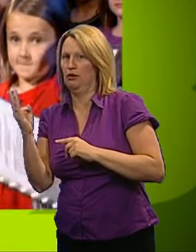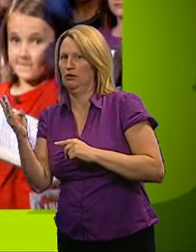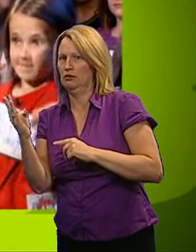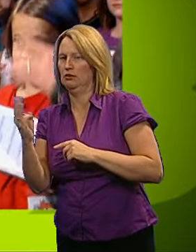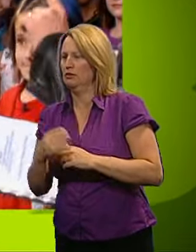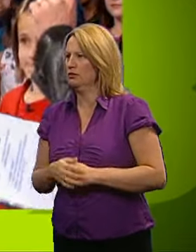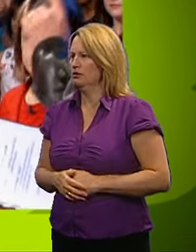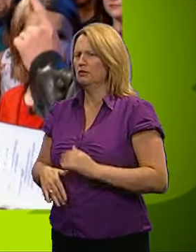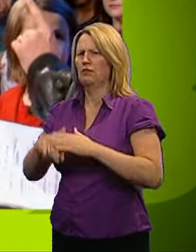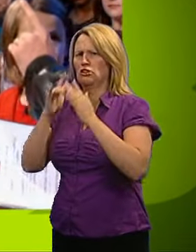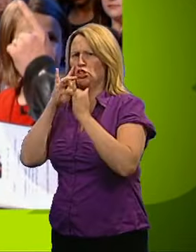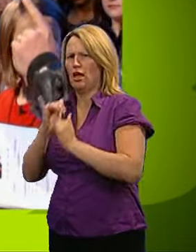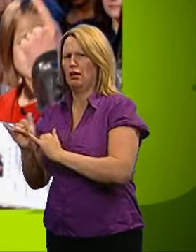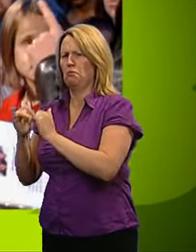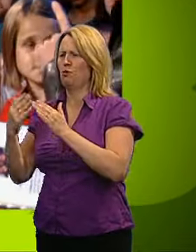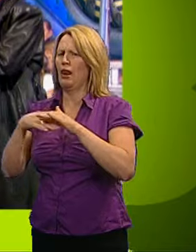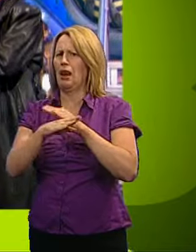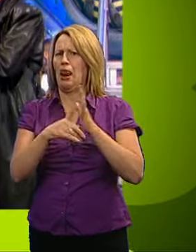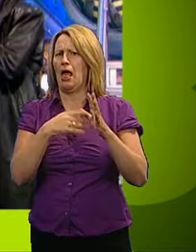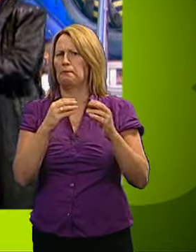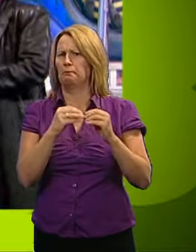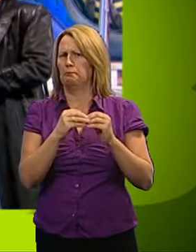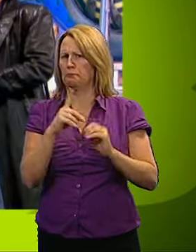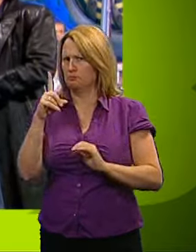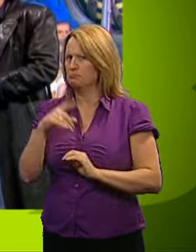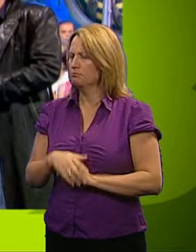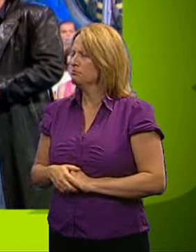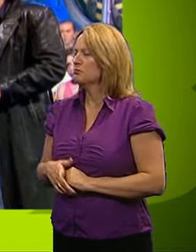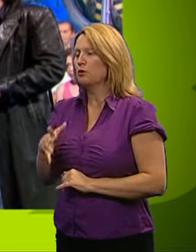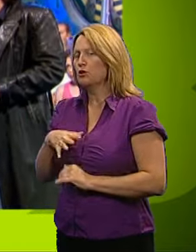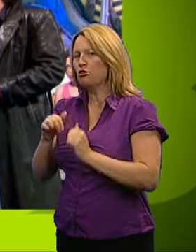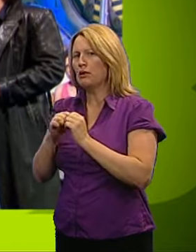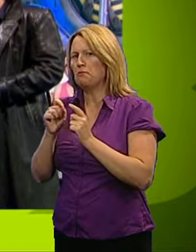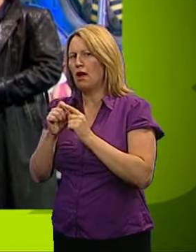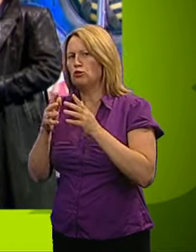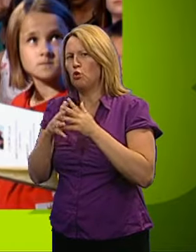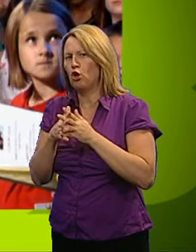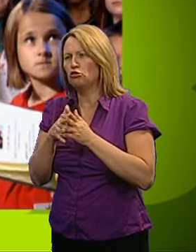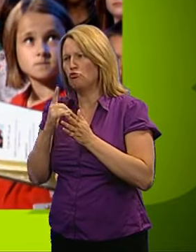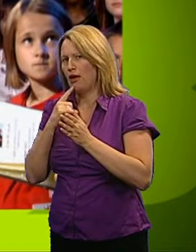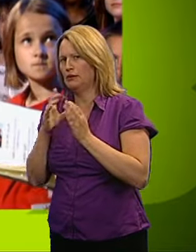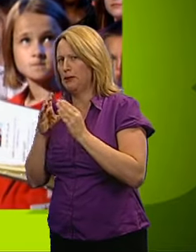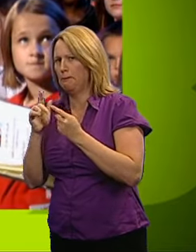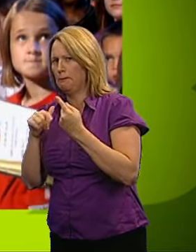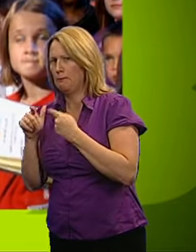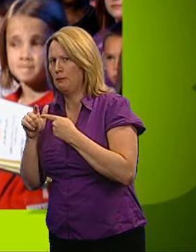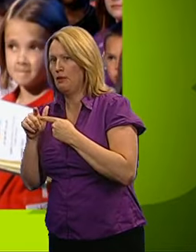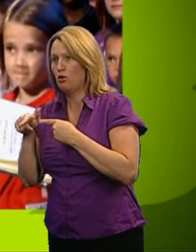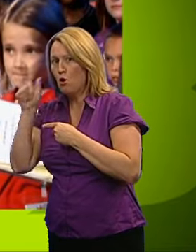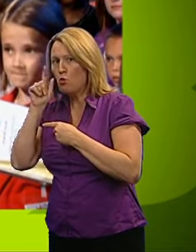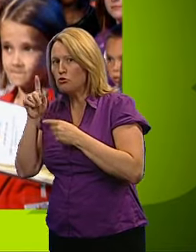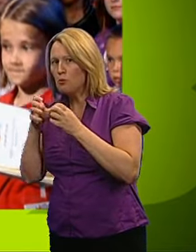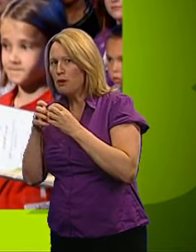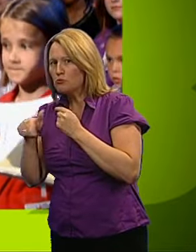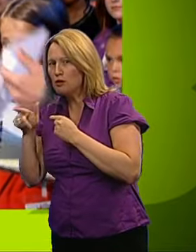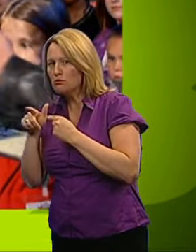Just to make sure. One final security check before we let you into the lab, okay? And that is, we agreed a password with the red team. If you are the red